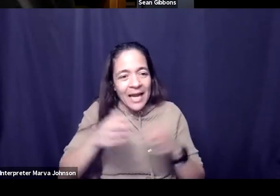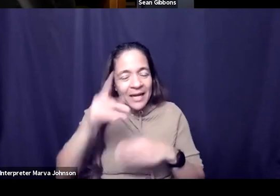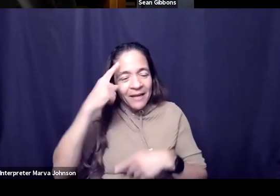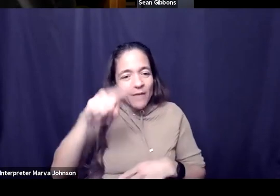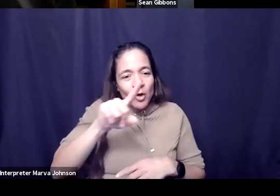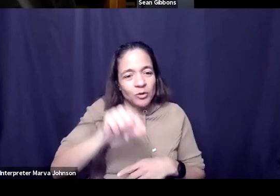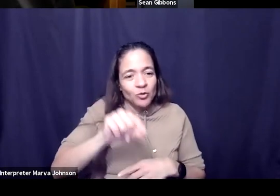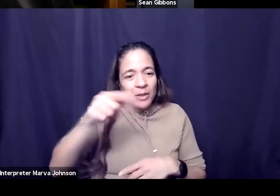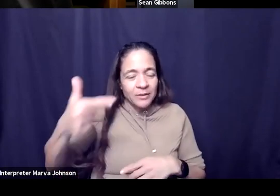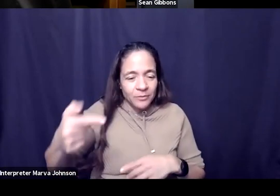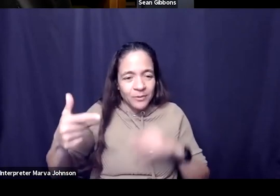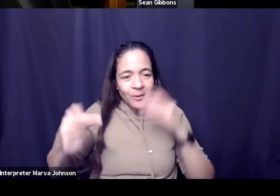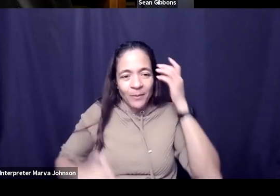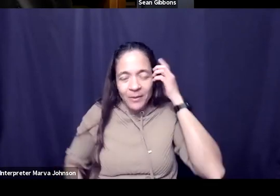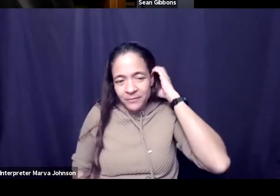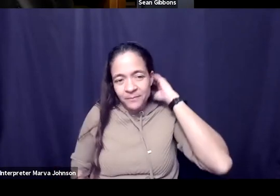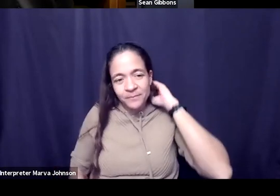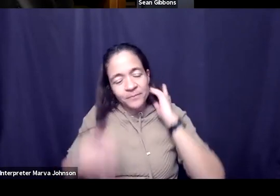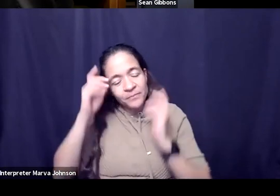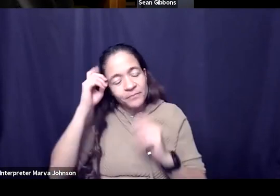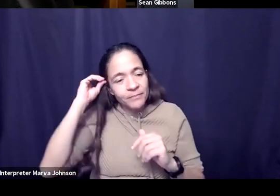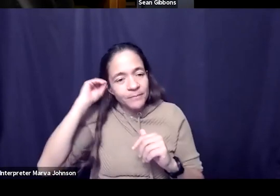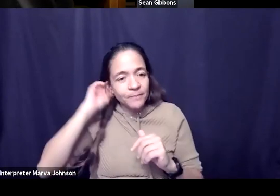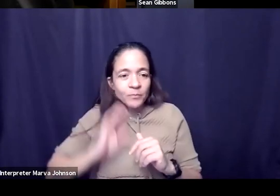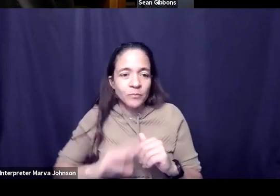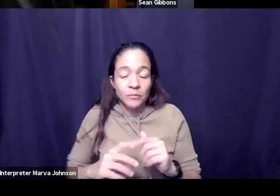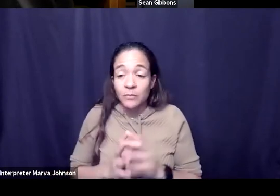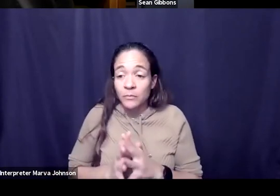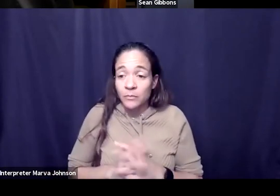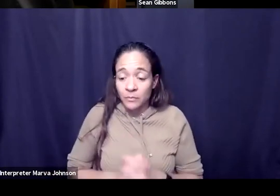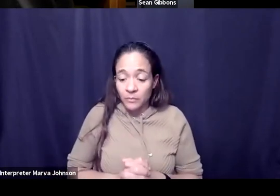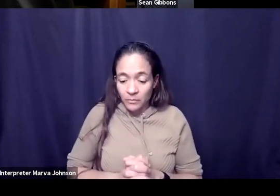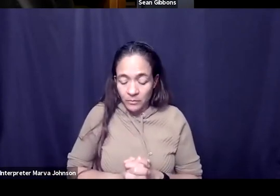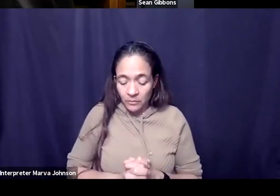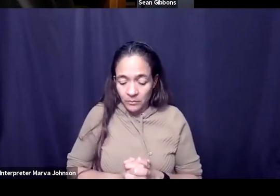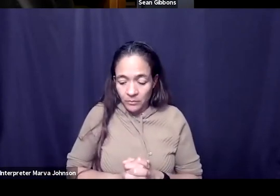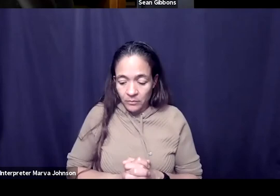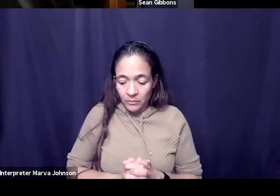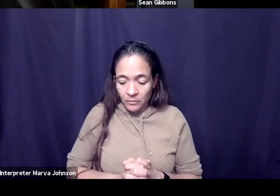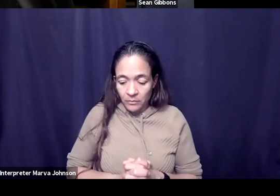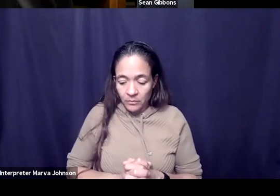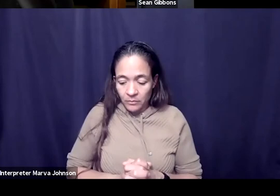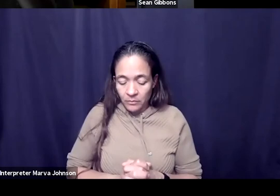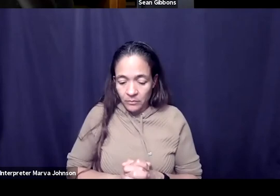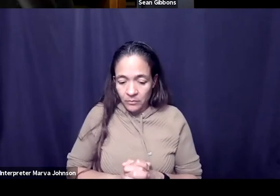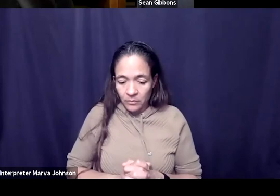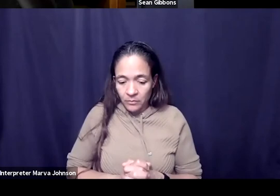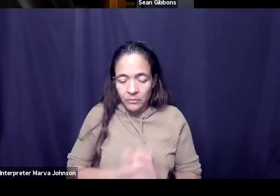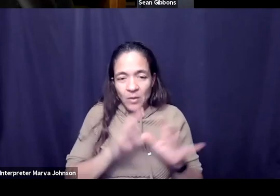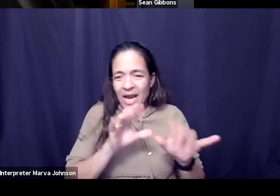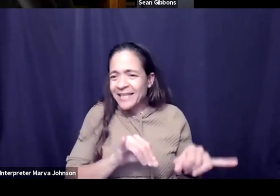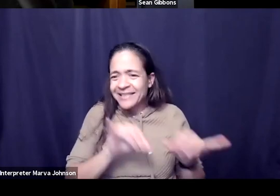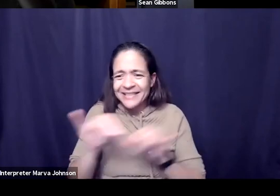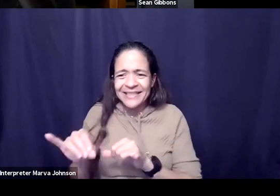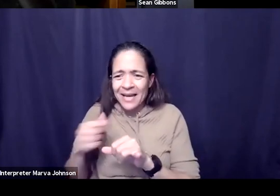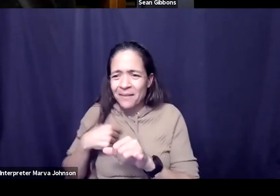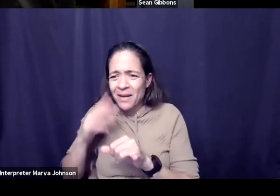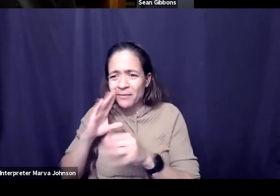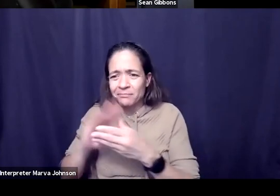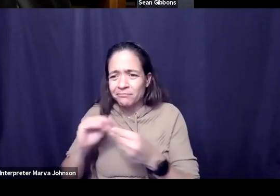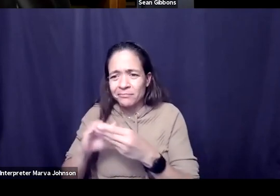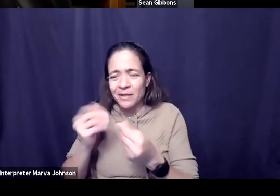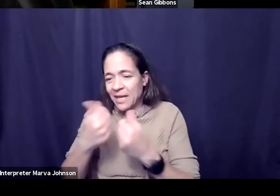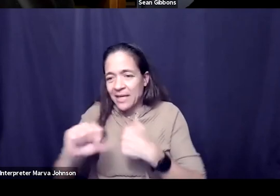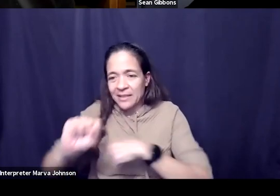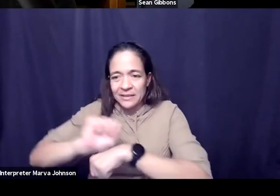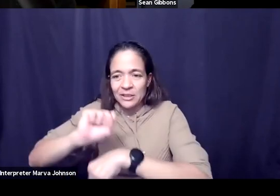would probably be the same thing i'd say to anyone in any position if we're thinking about from a